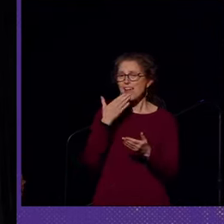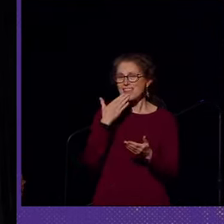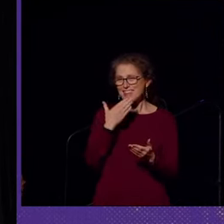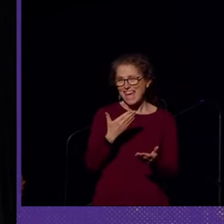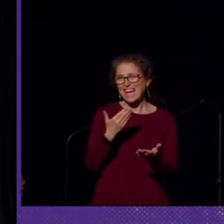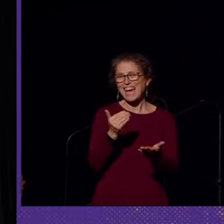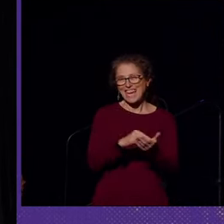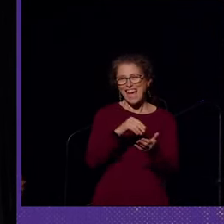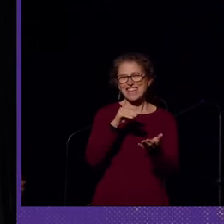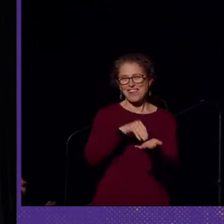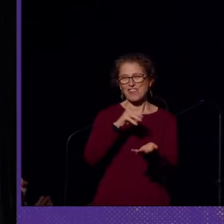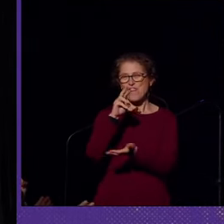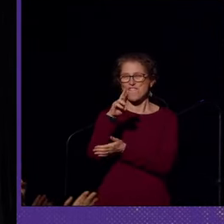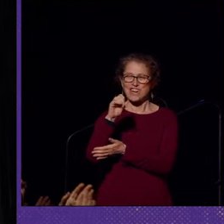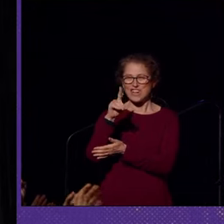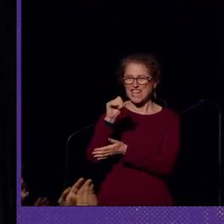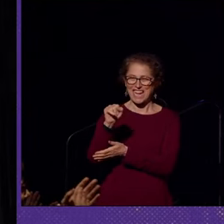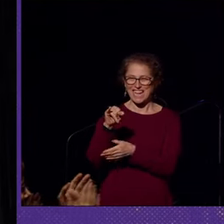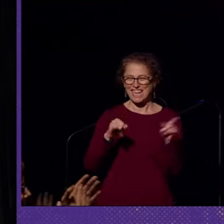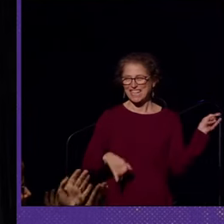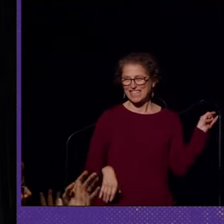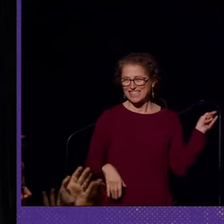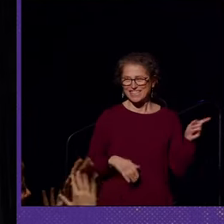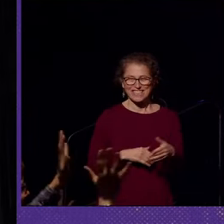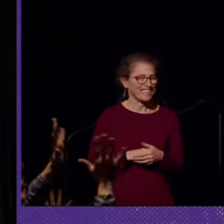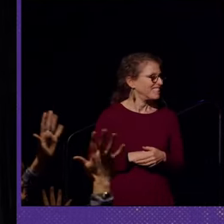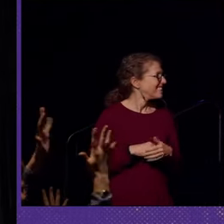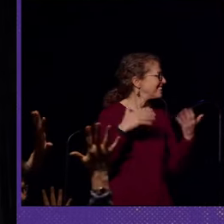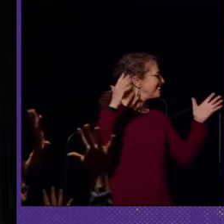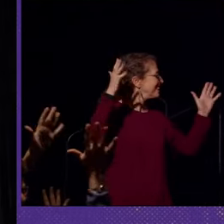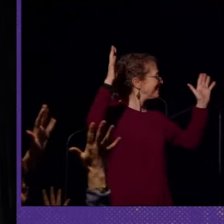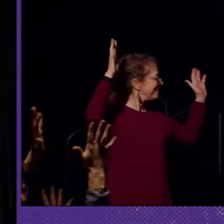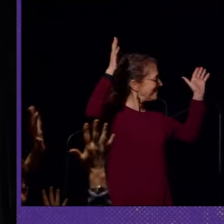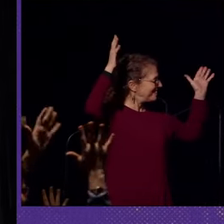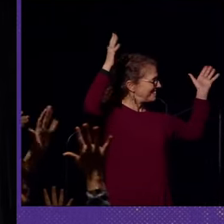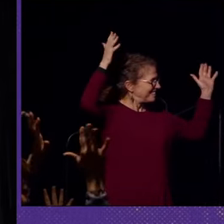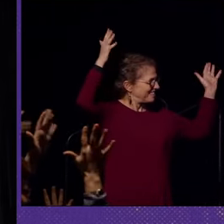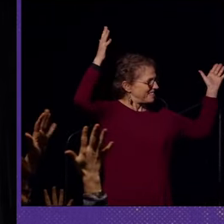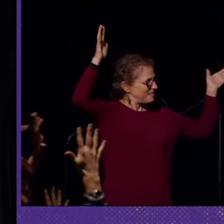Dr. Verde for fantastic. Thank you. Thank